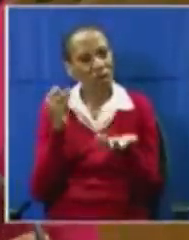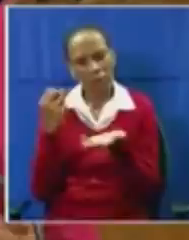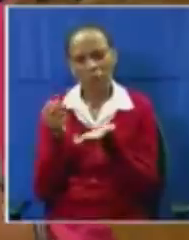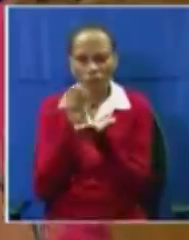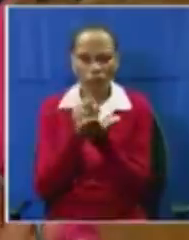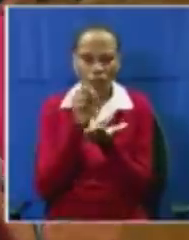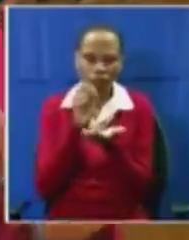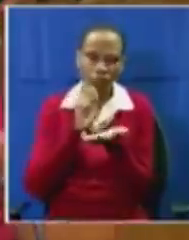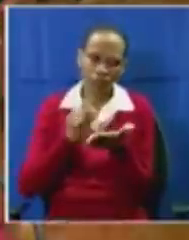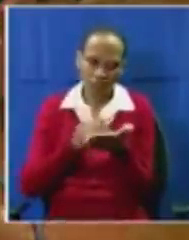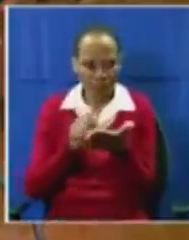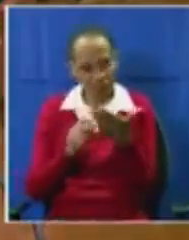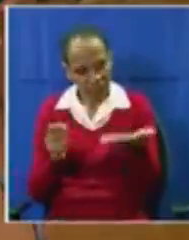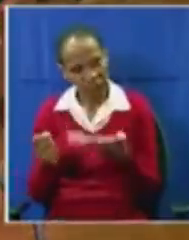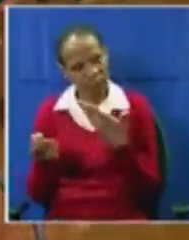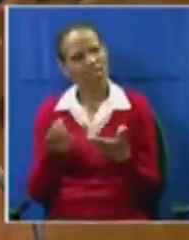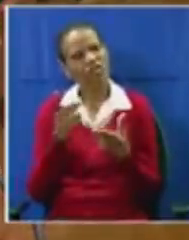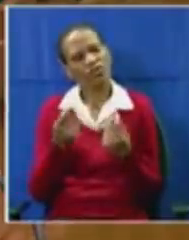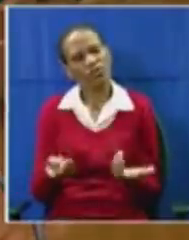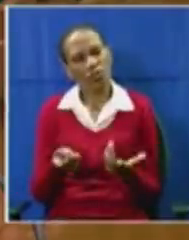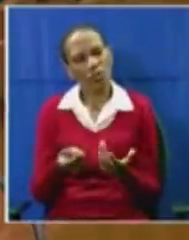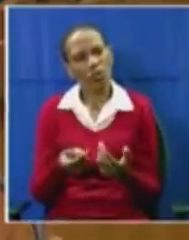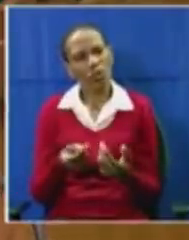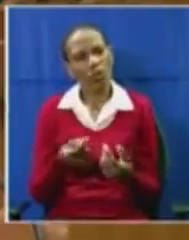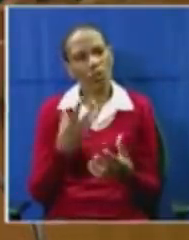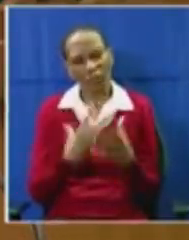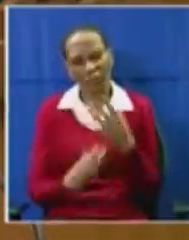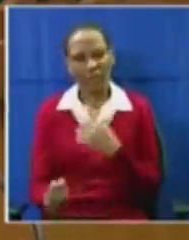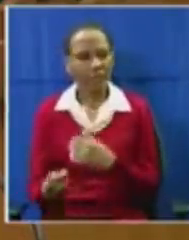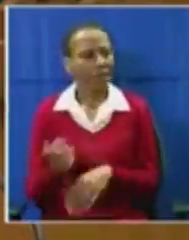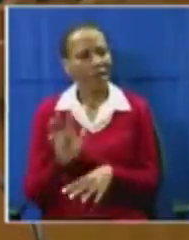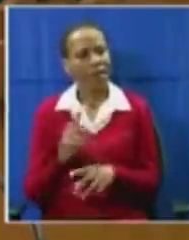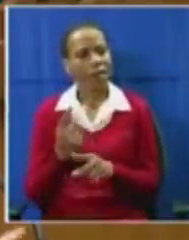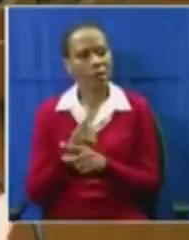from you. You must not disappear into the mist. Thank you very much.